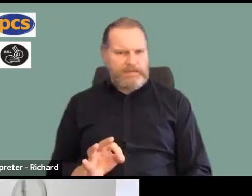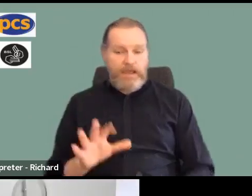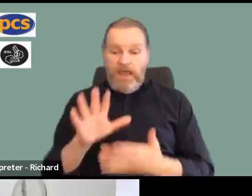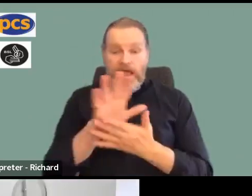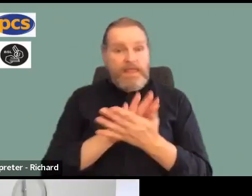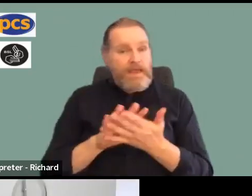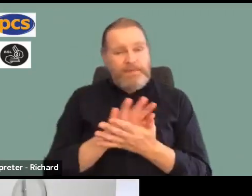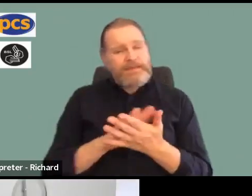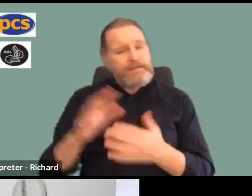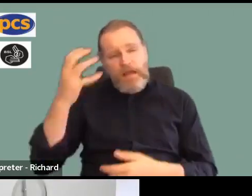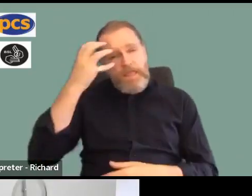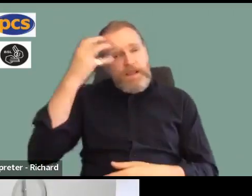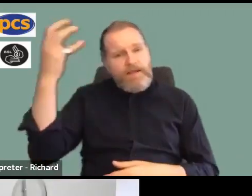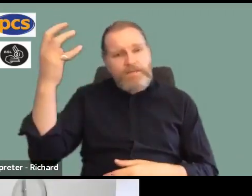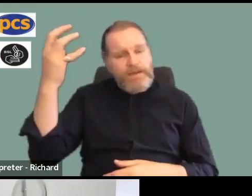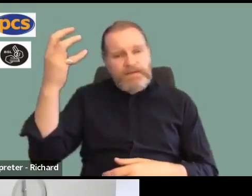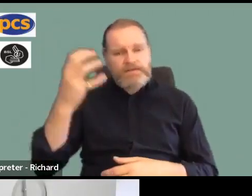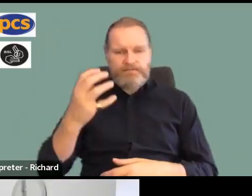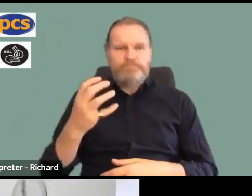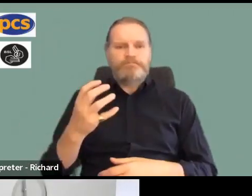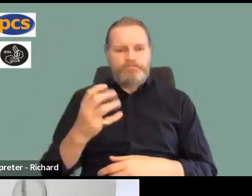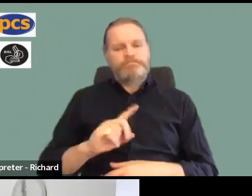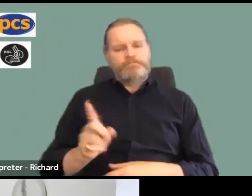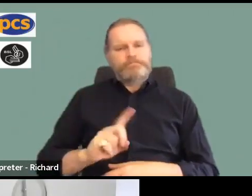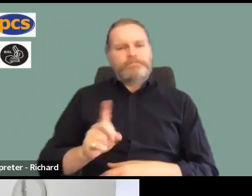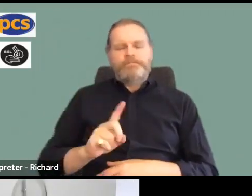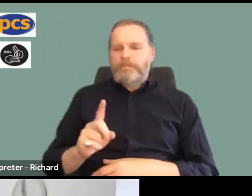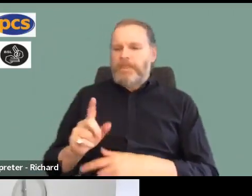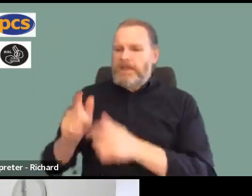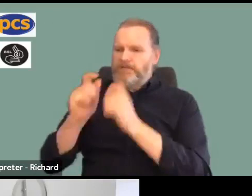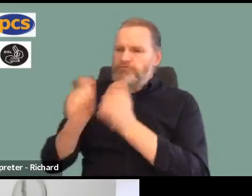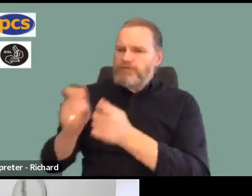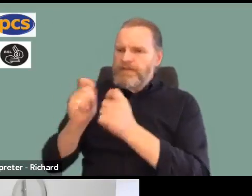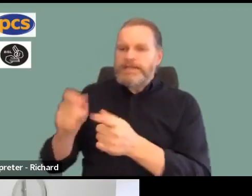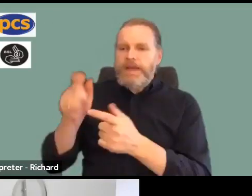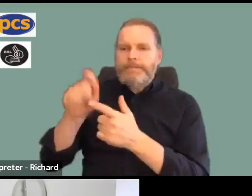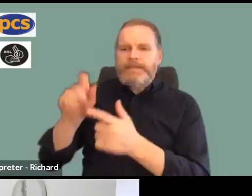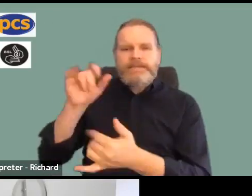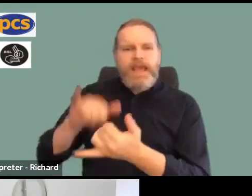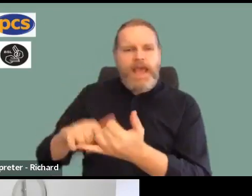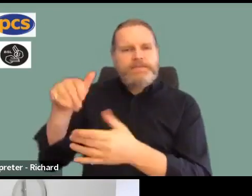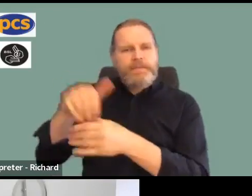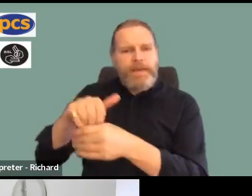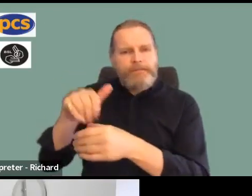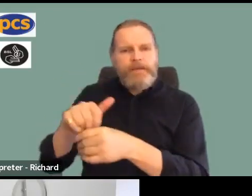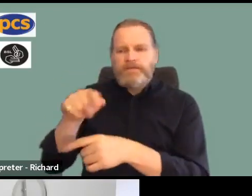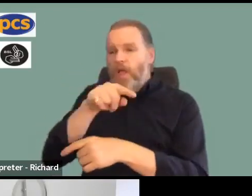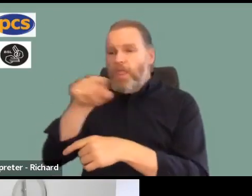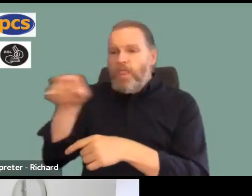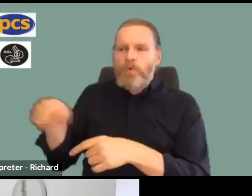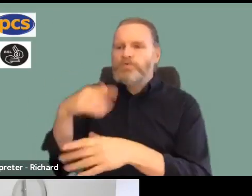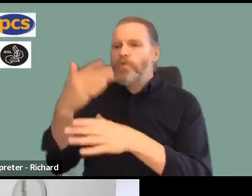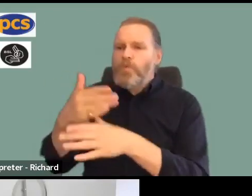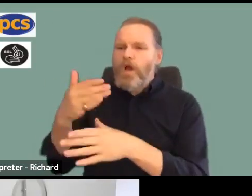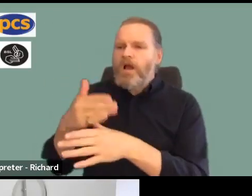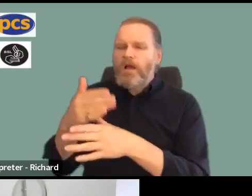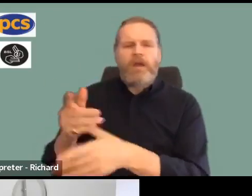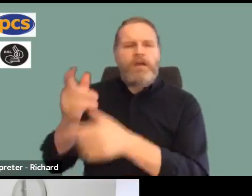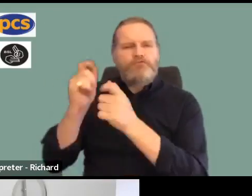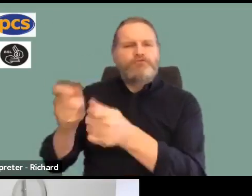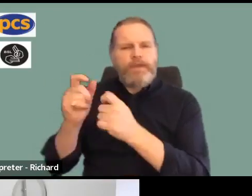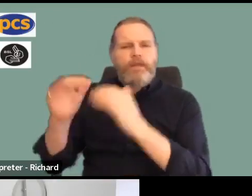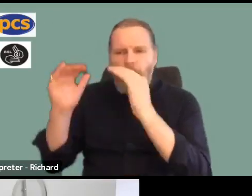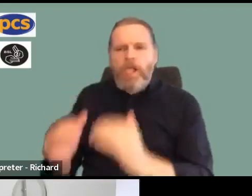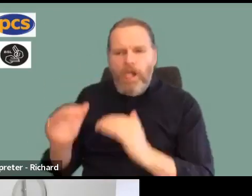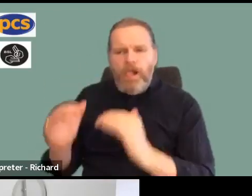once again this year intends to make civil servants, PCS members and people in related bodies treated worse than